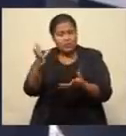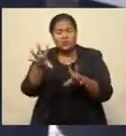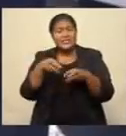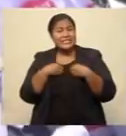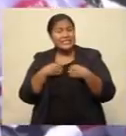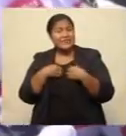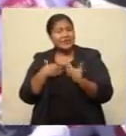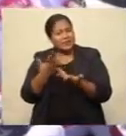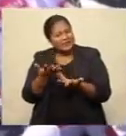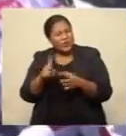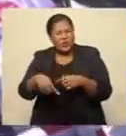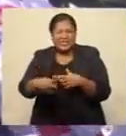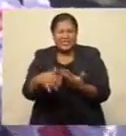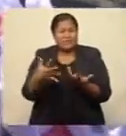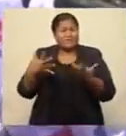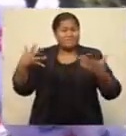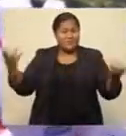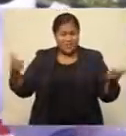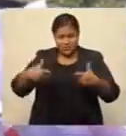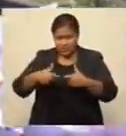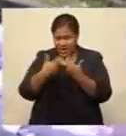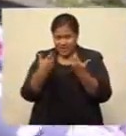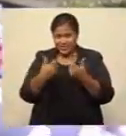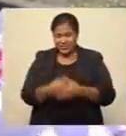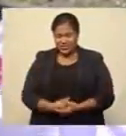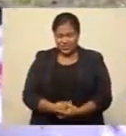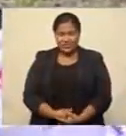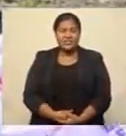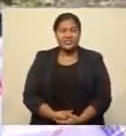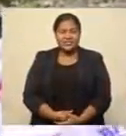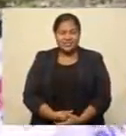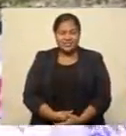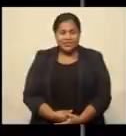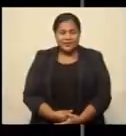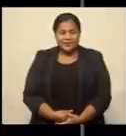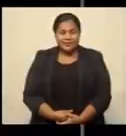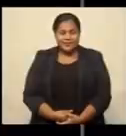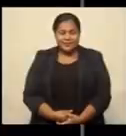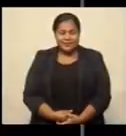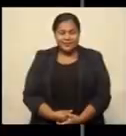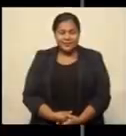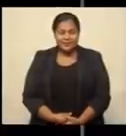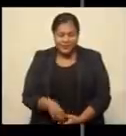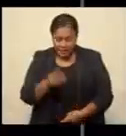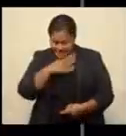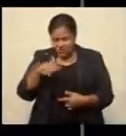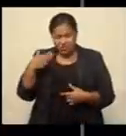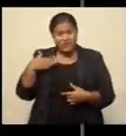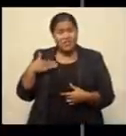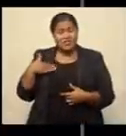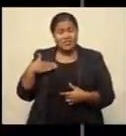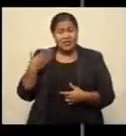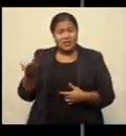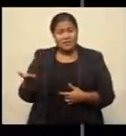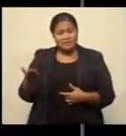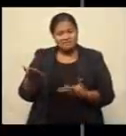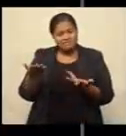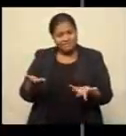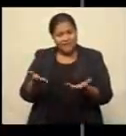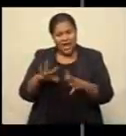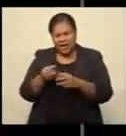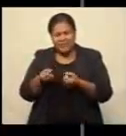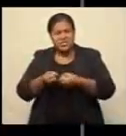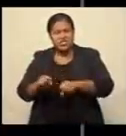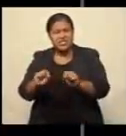continues to be a major challenge. Kelly Vatala, FBC News. The Ministry of Health is formulating a